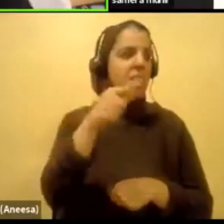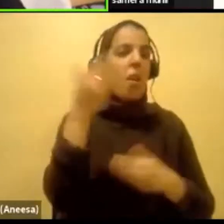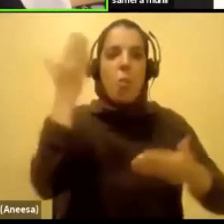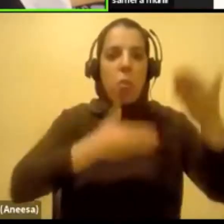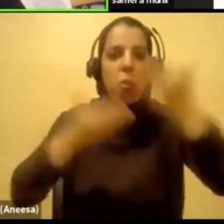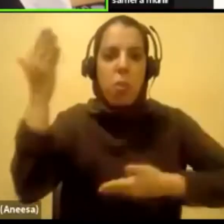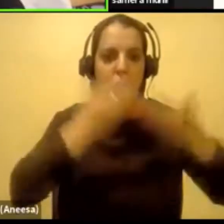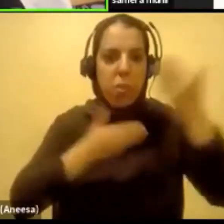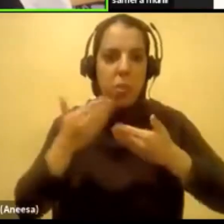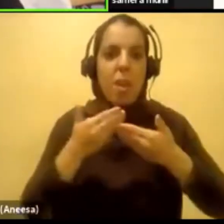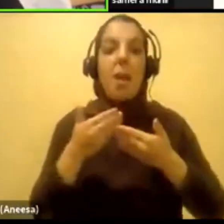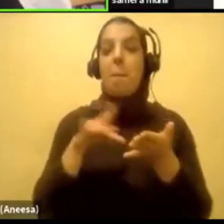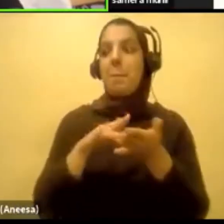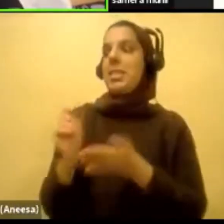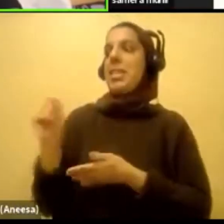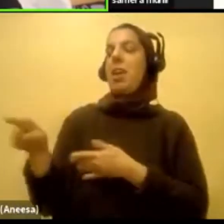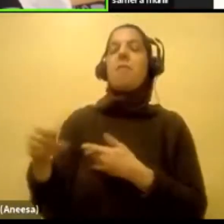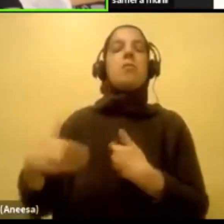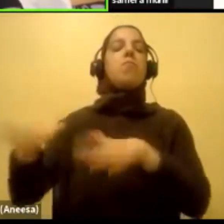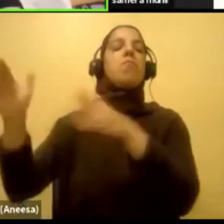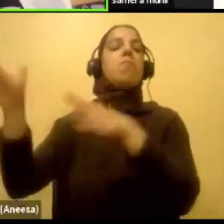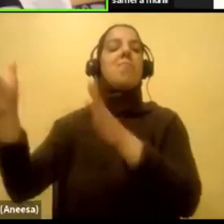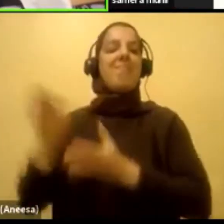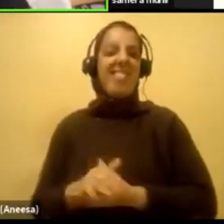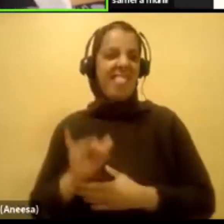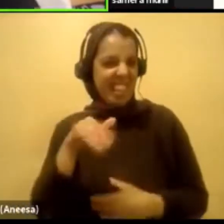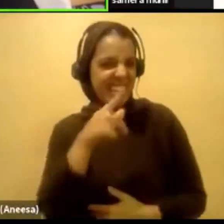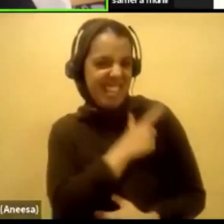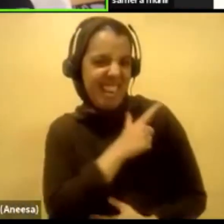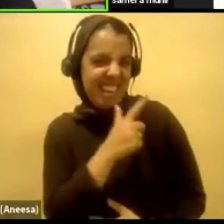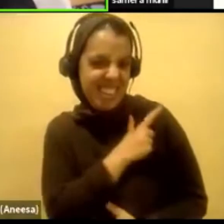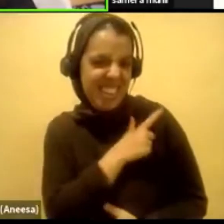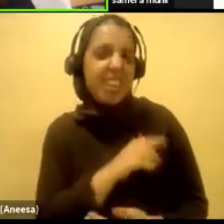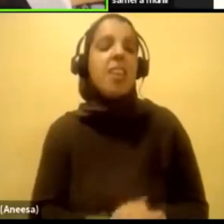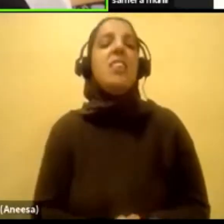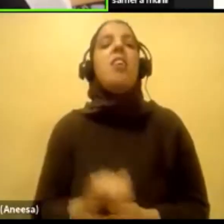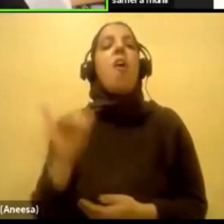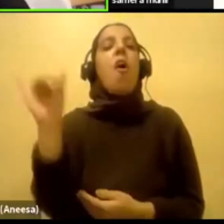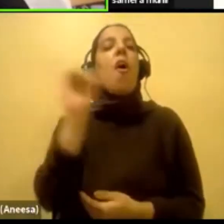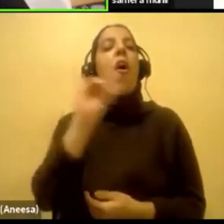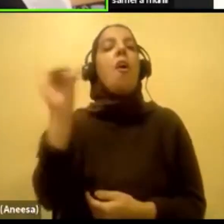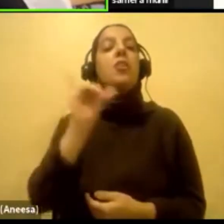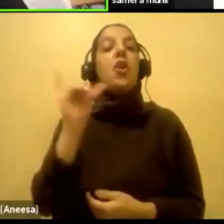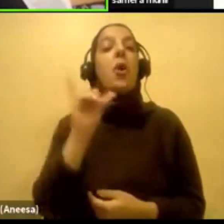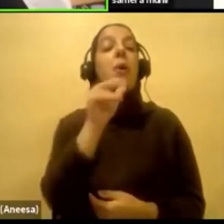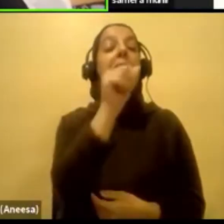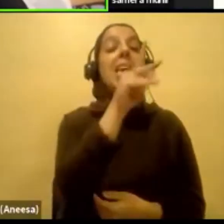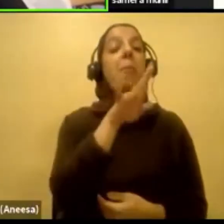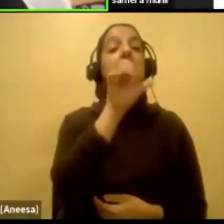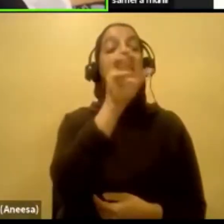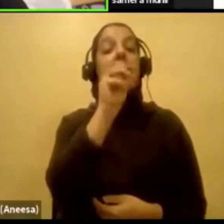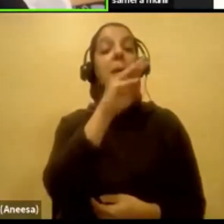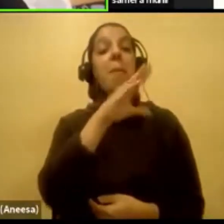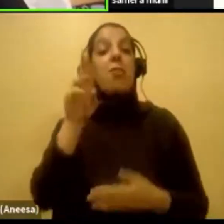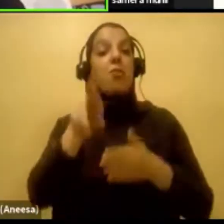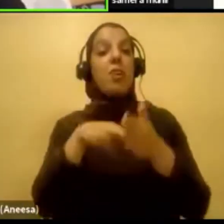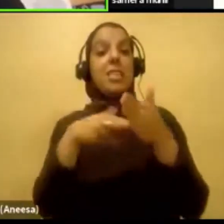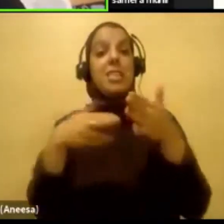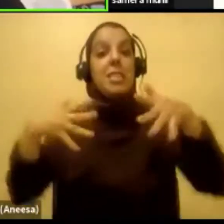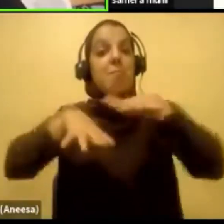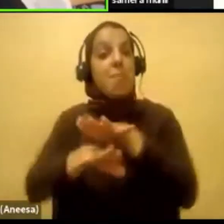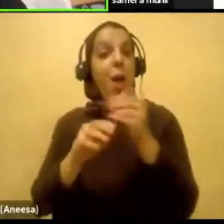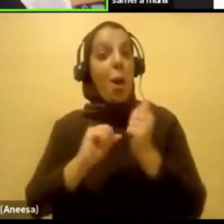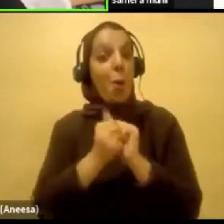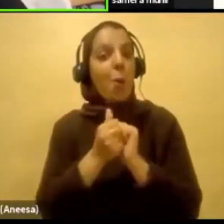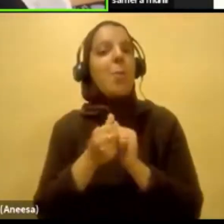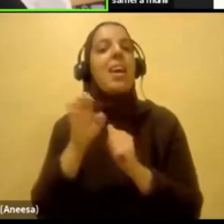major thing that struck me about racism in Canadian society that intersects with ableism is the education system. I grew up under